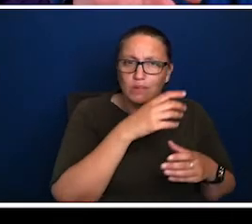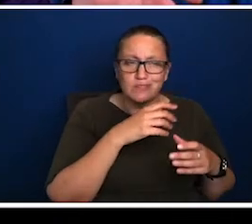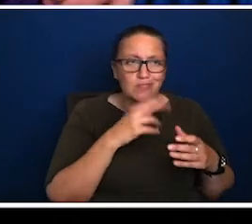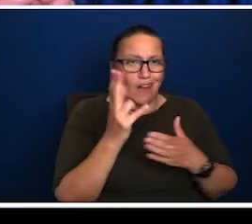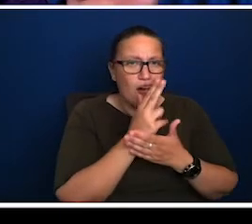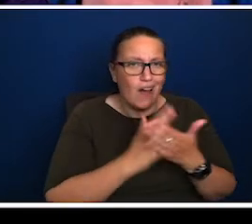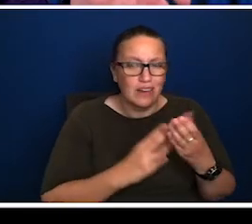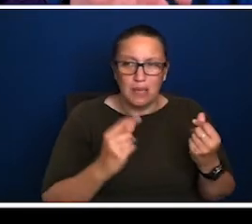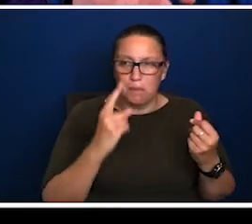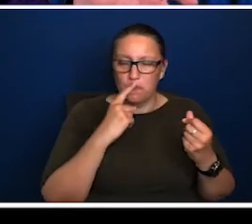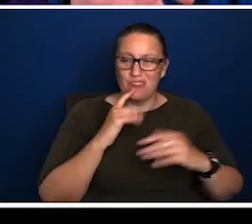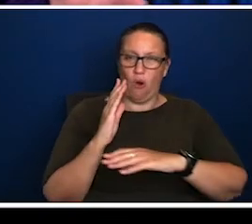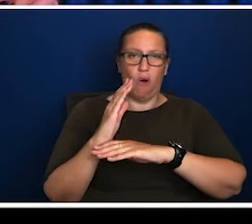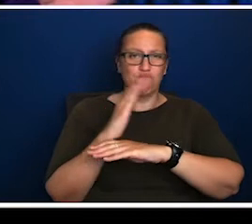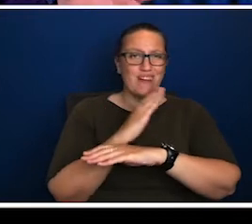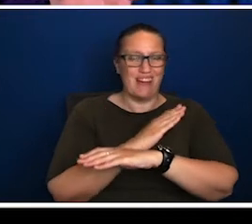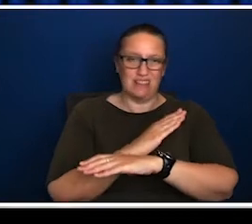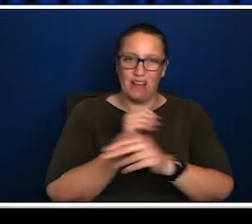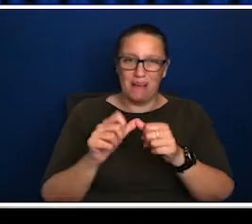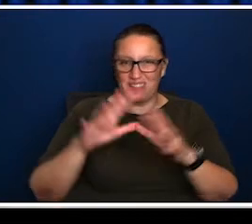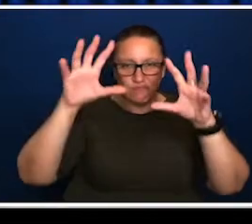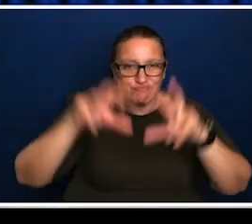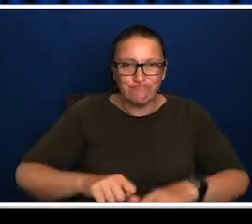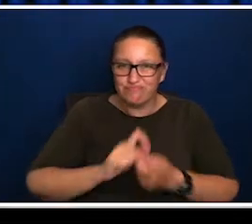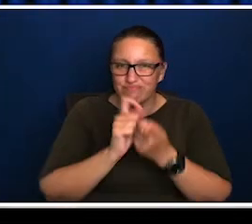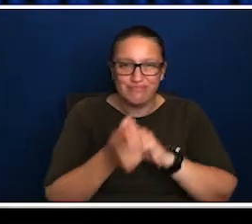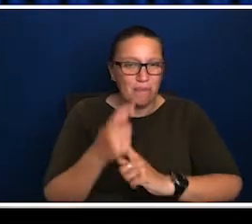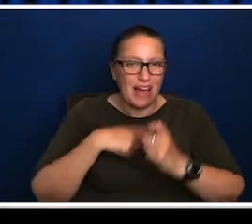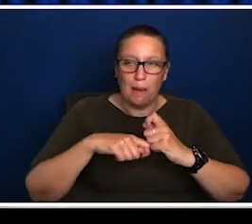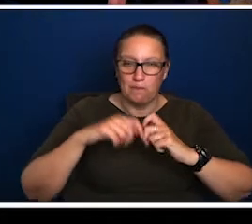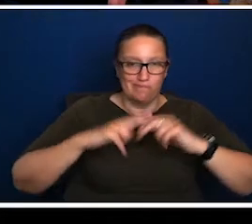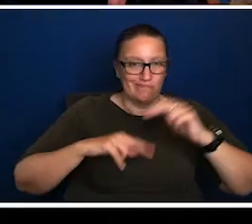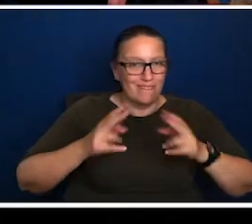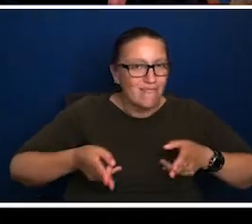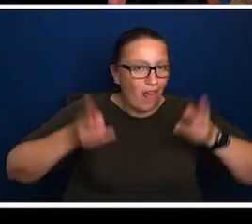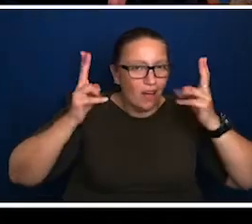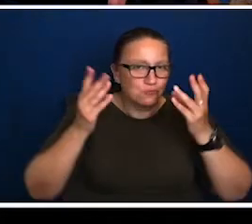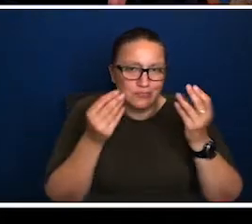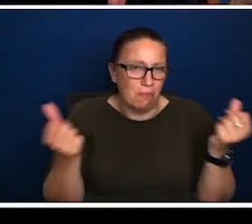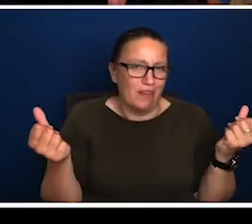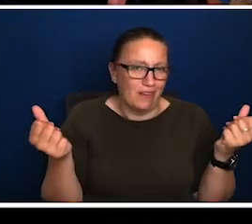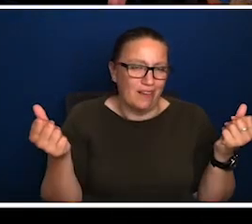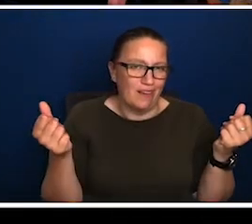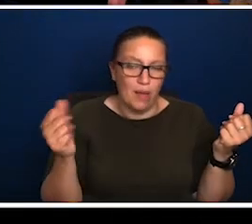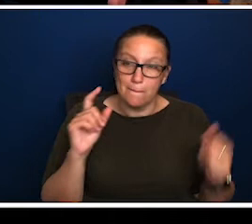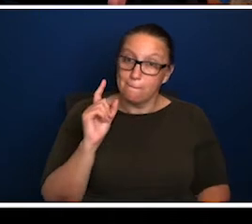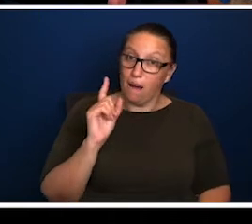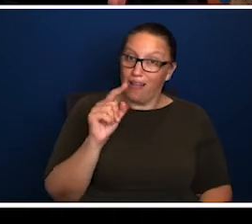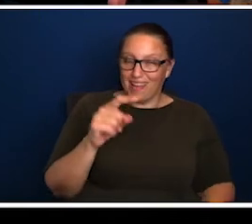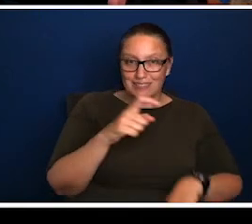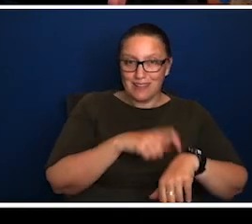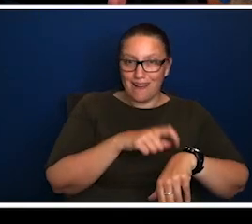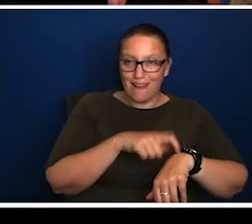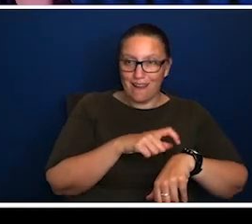opera house probably should have been turned into something else, maybe apartment block or something. Um, but at that point in time, the